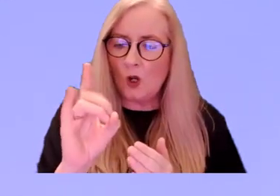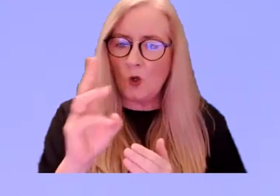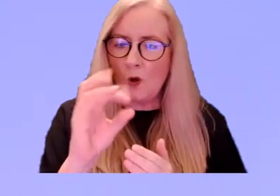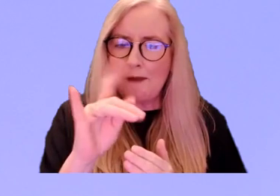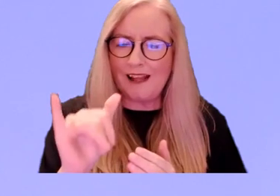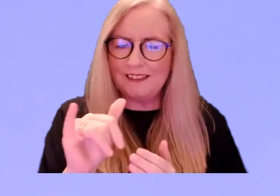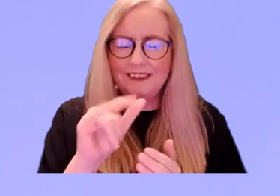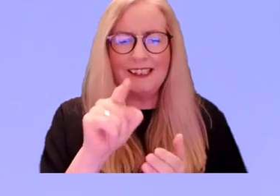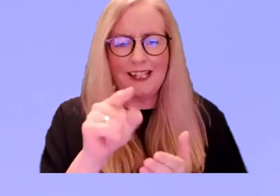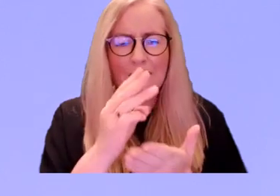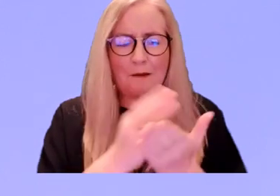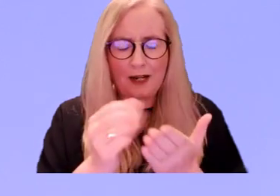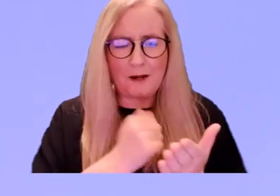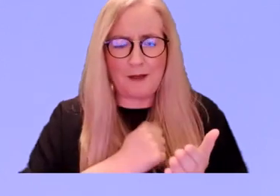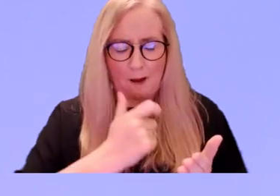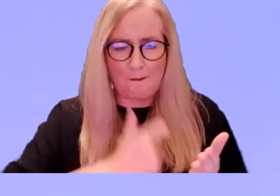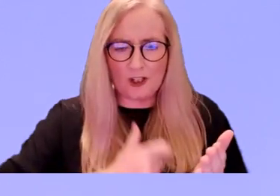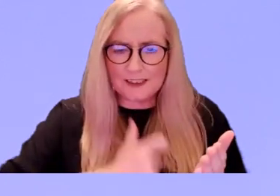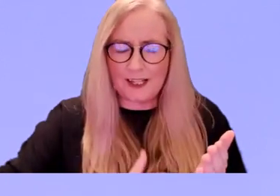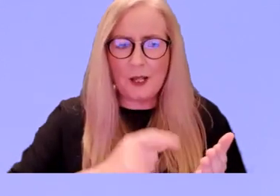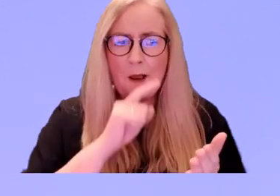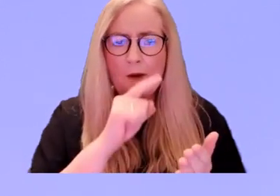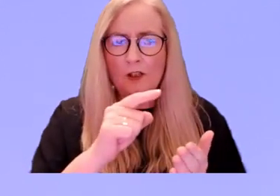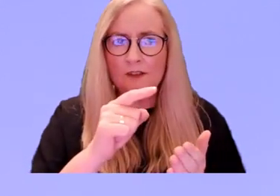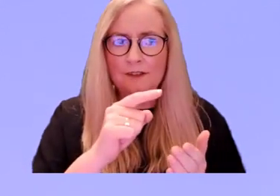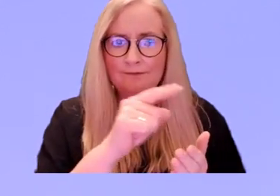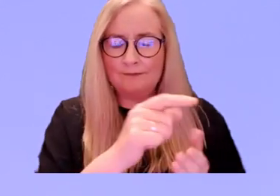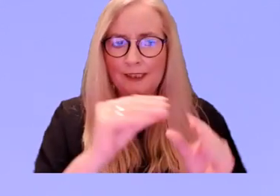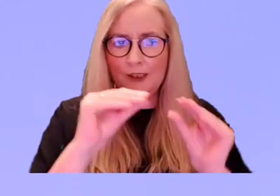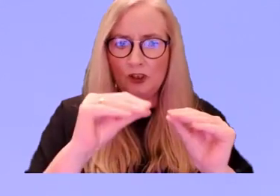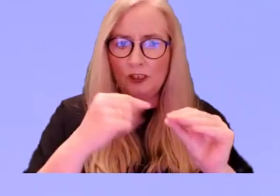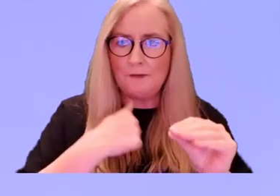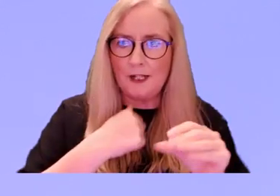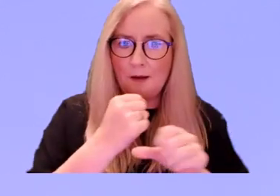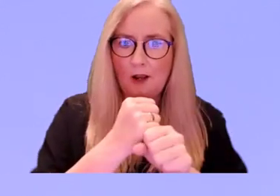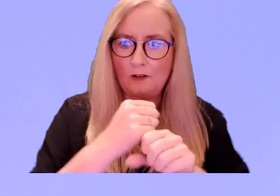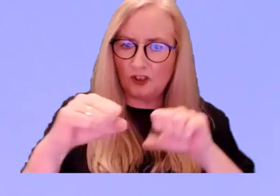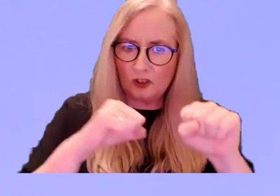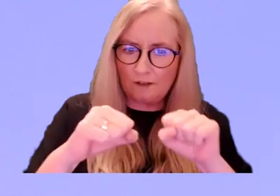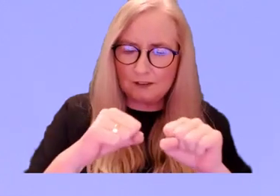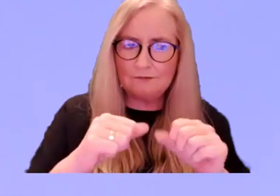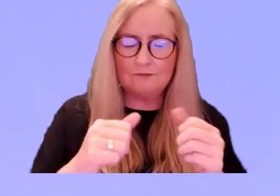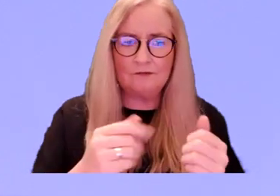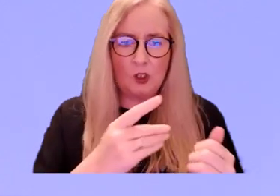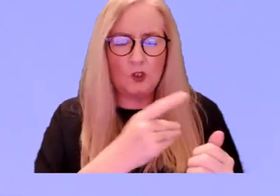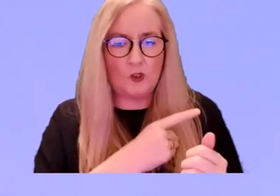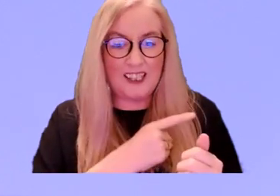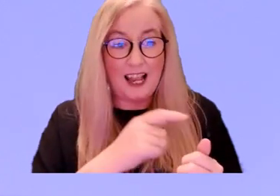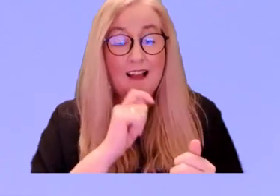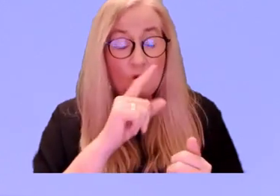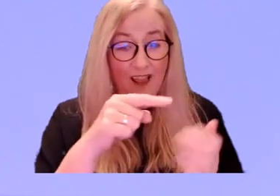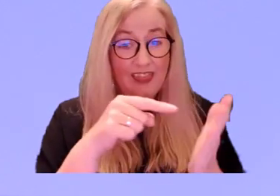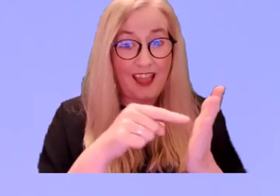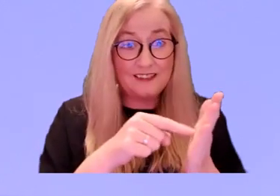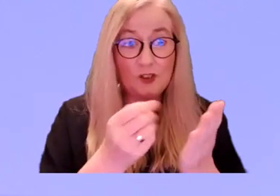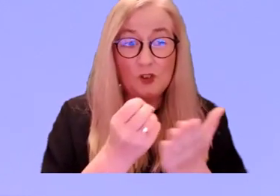Humility, which is part of my personality, it taught me about service and duty. I've told